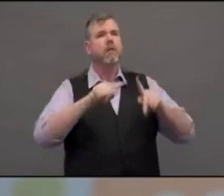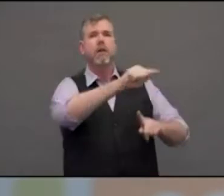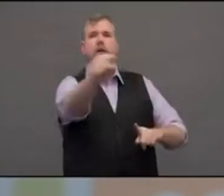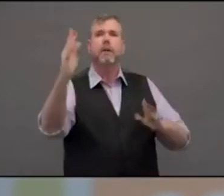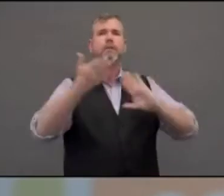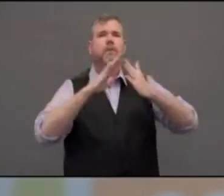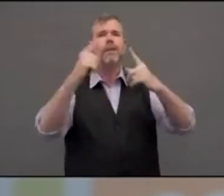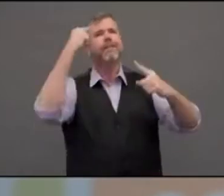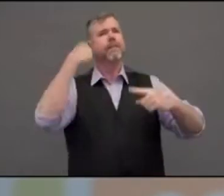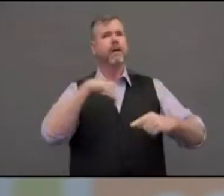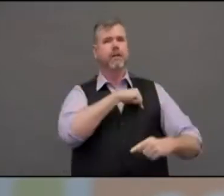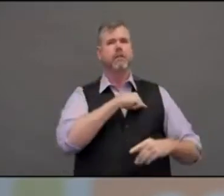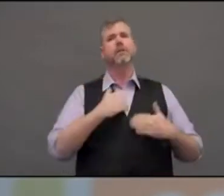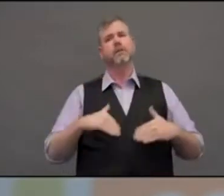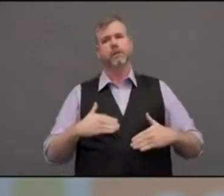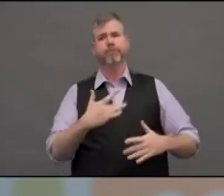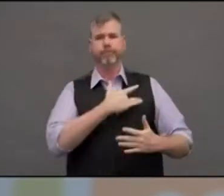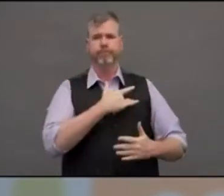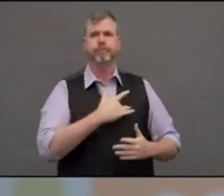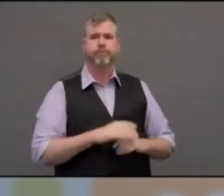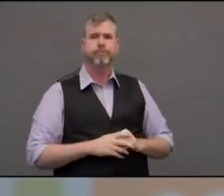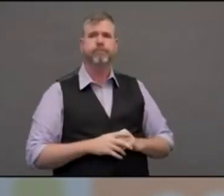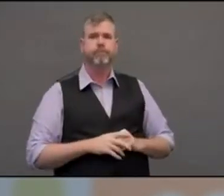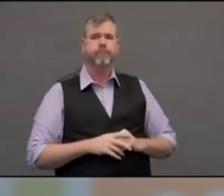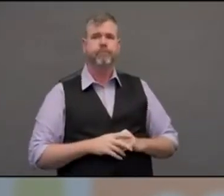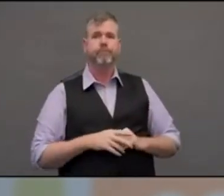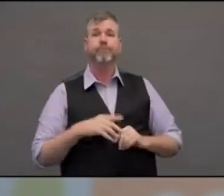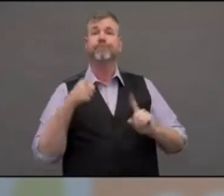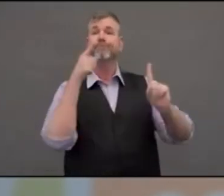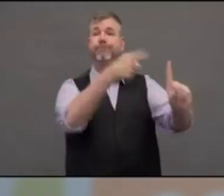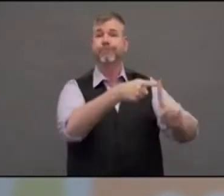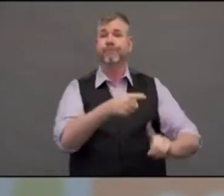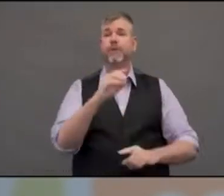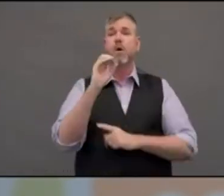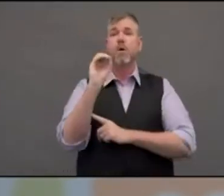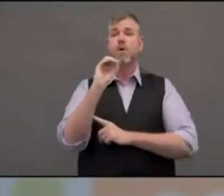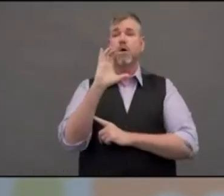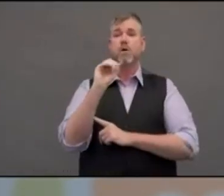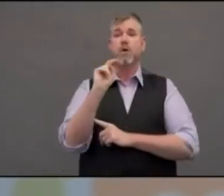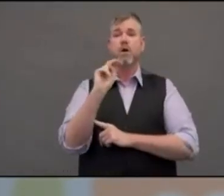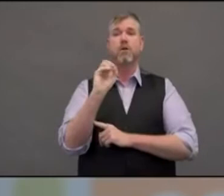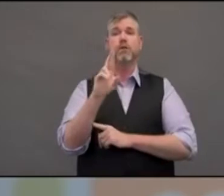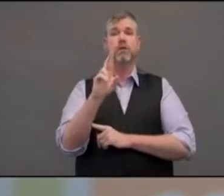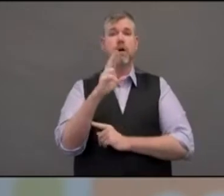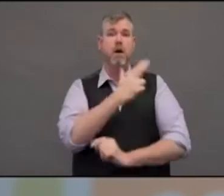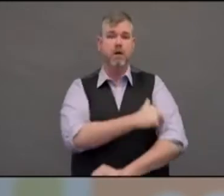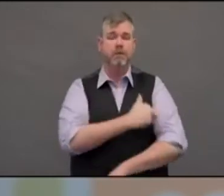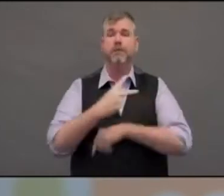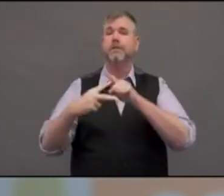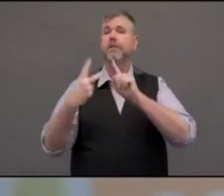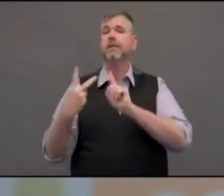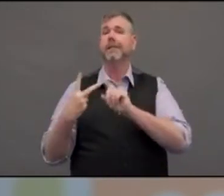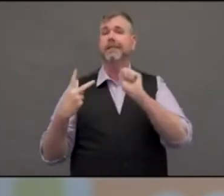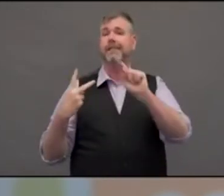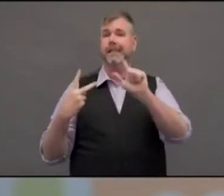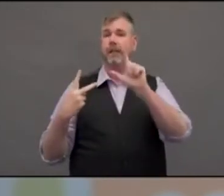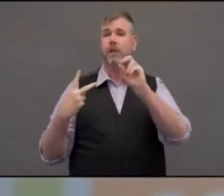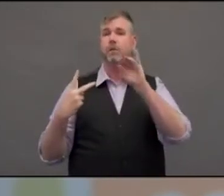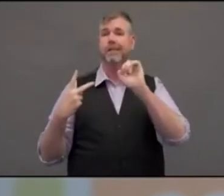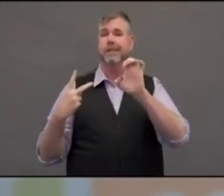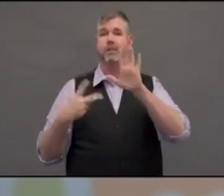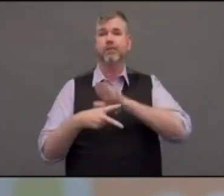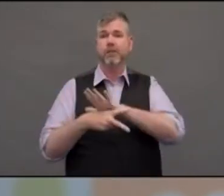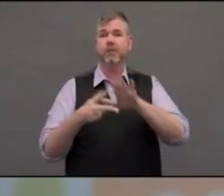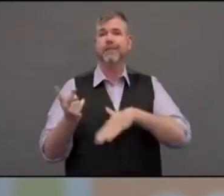Hospital, as well as Valley Medical Center. All those donations, overwhelming donations, are very important to us because it does